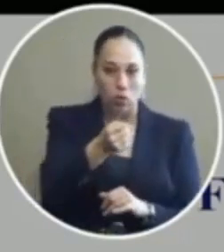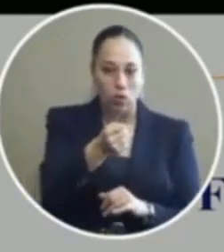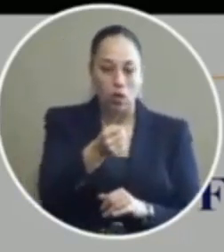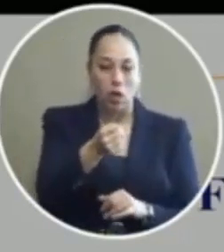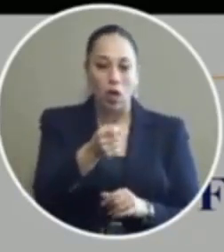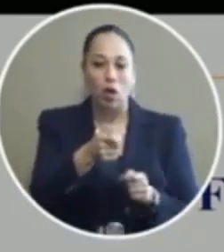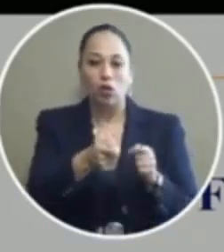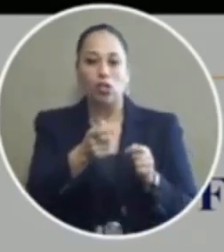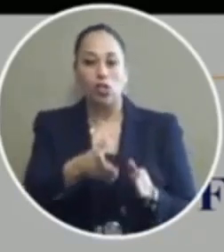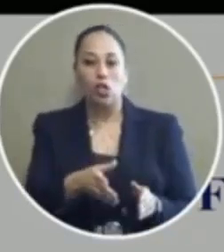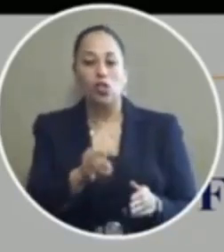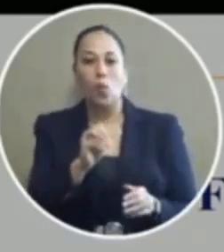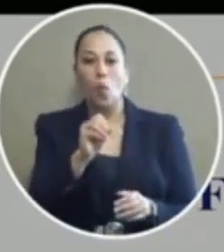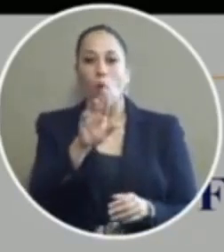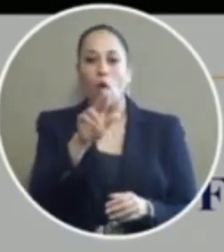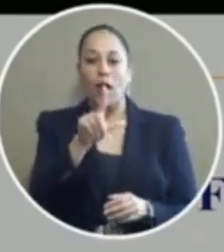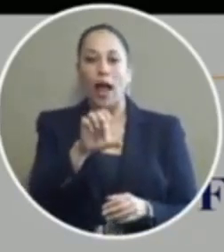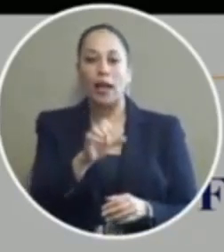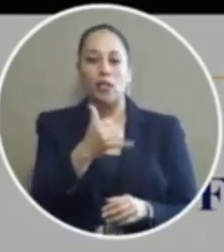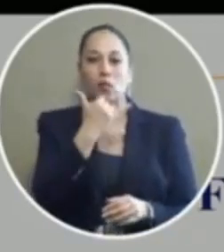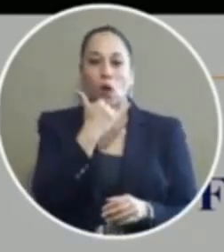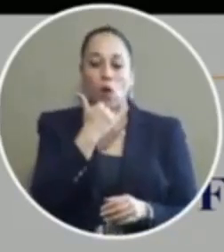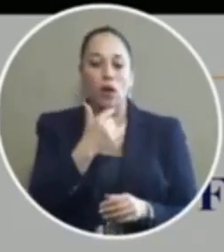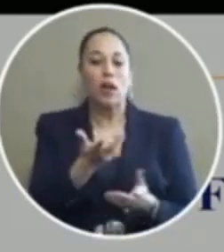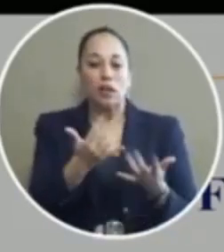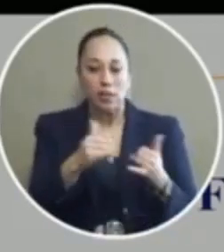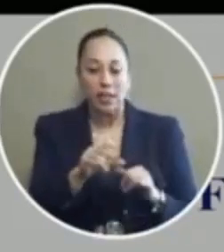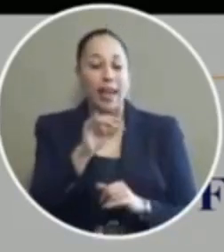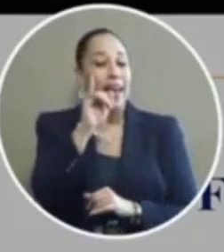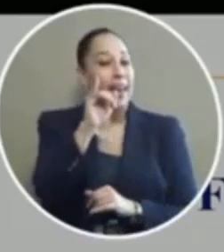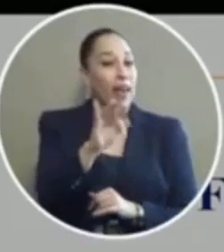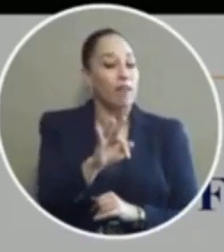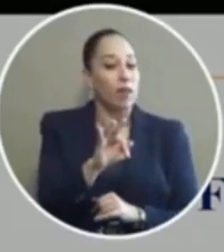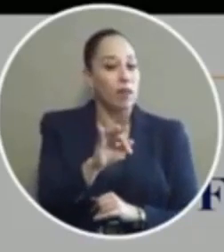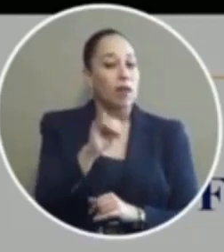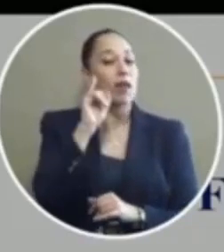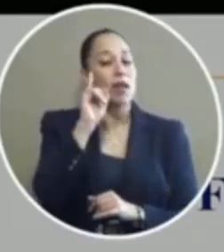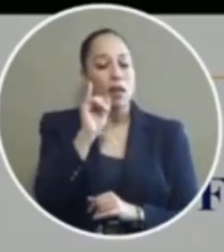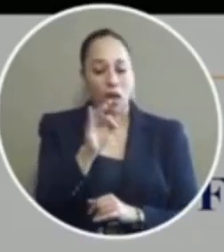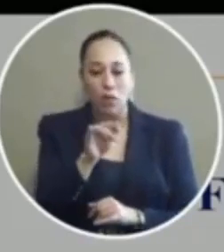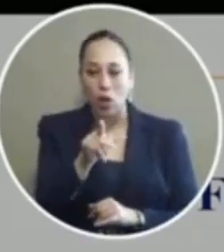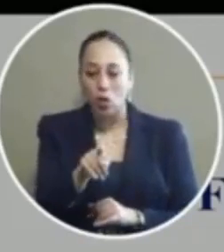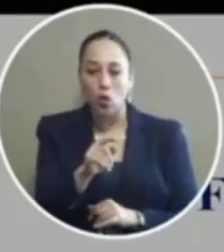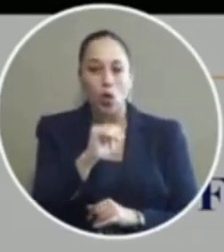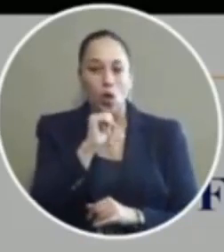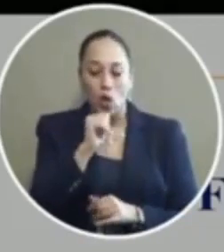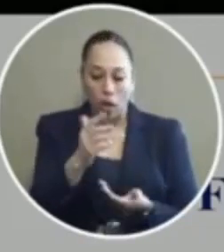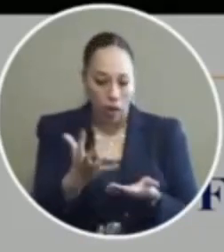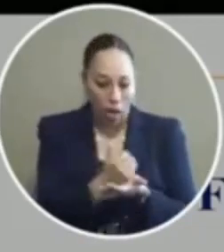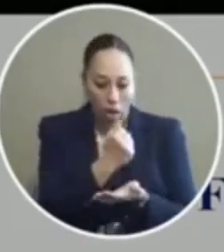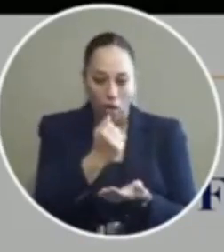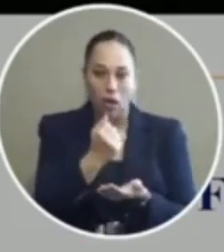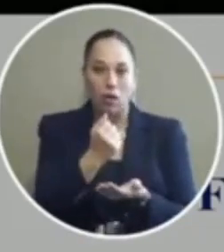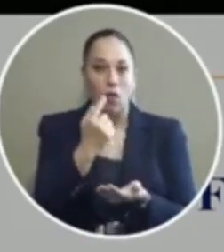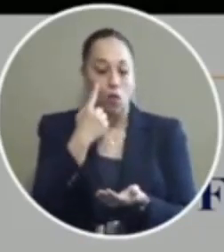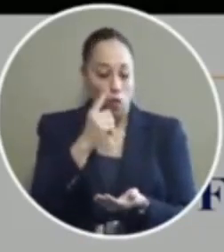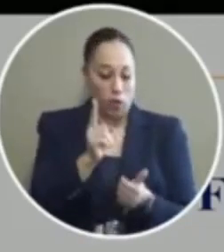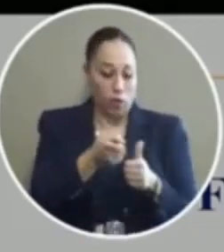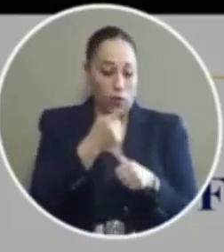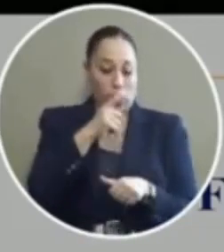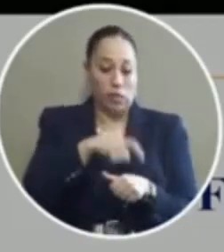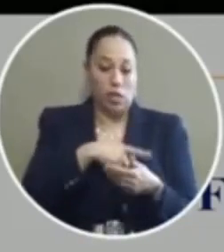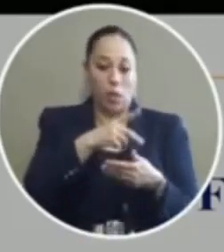Morales is incorrect we will still hold you accountable if you do if you do not take advantage of the first chance program